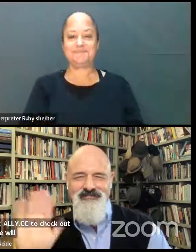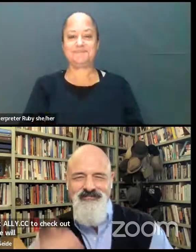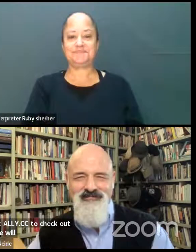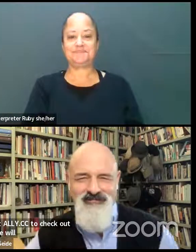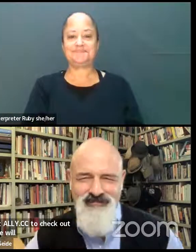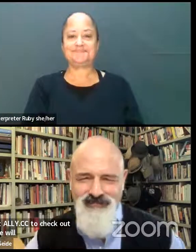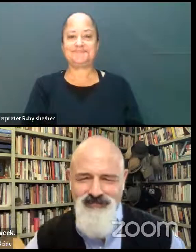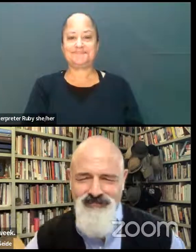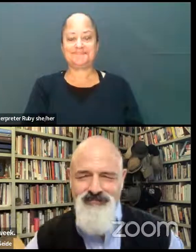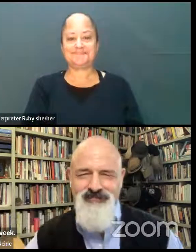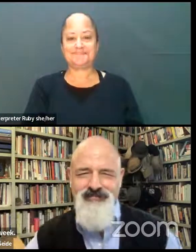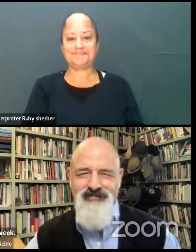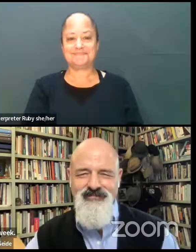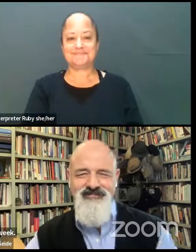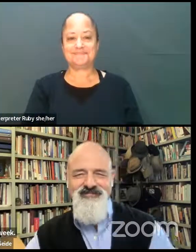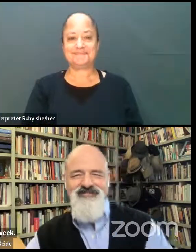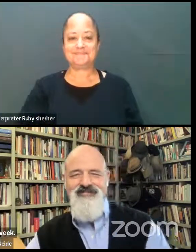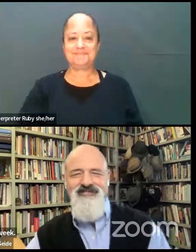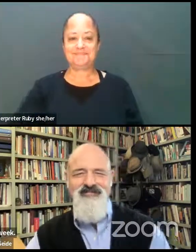Thanks, Bye. Bye. Bye. Bye. Bye.